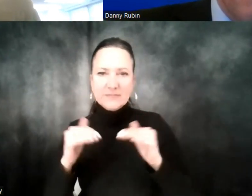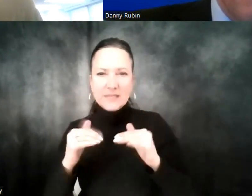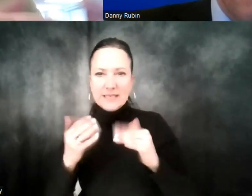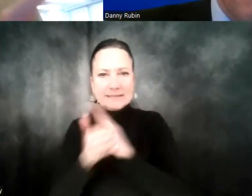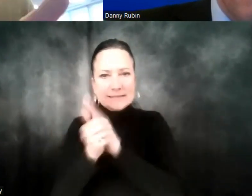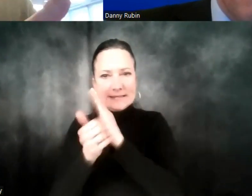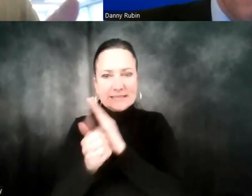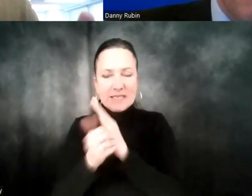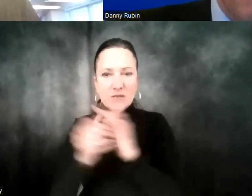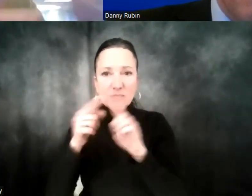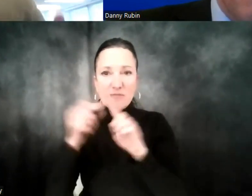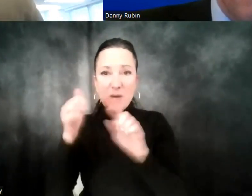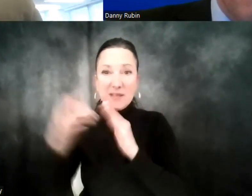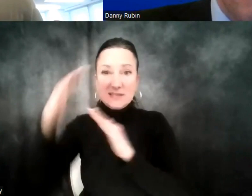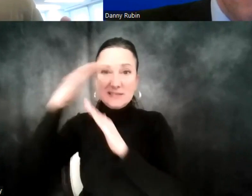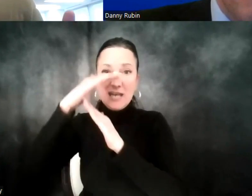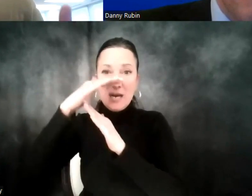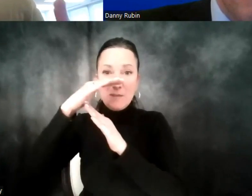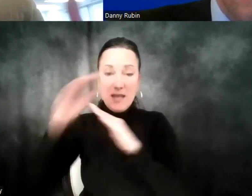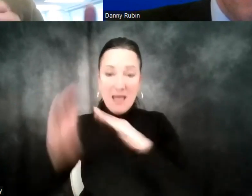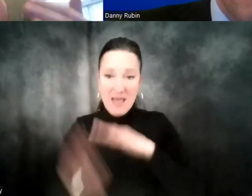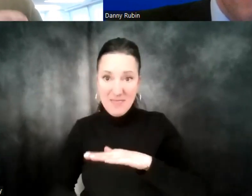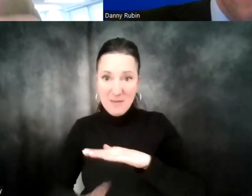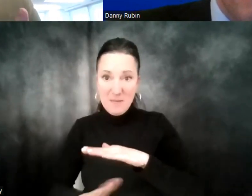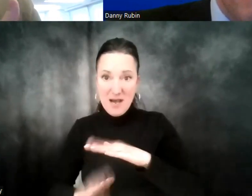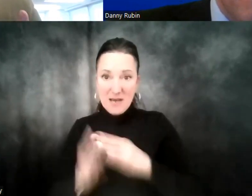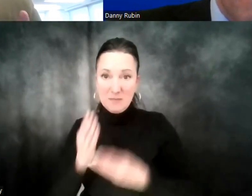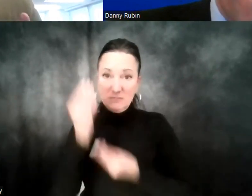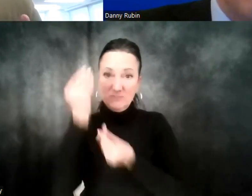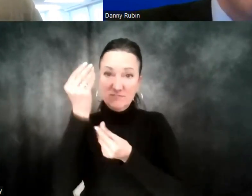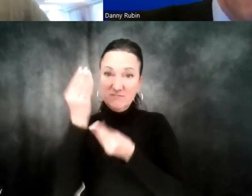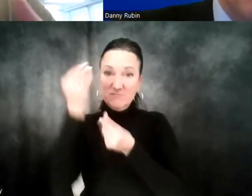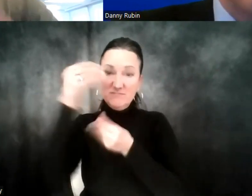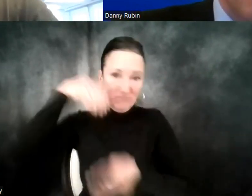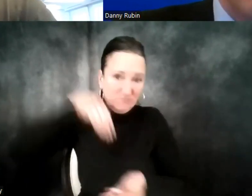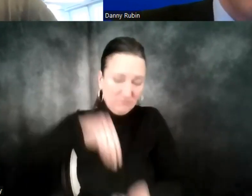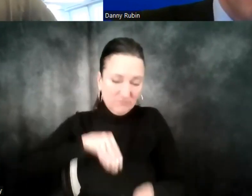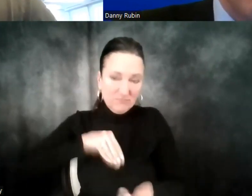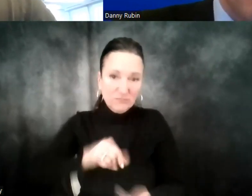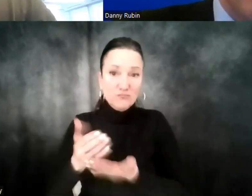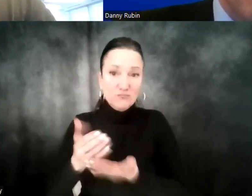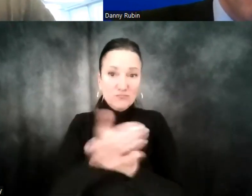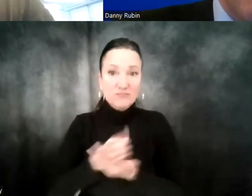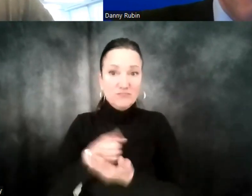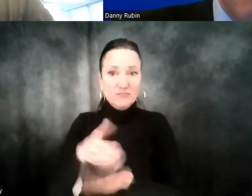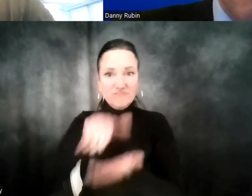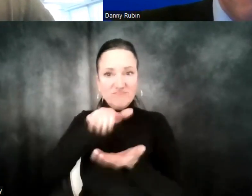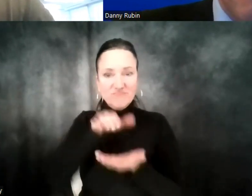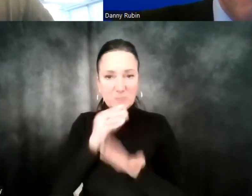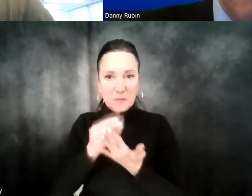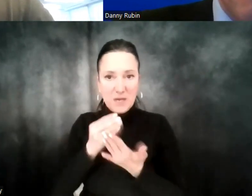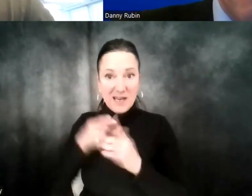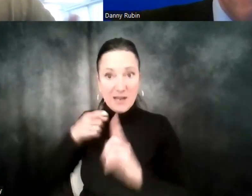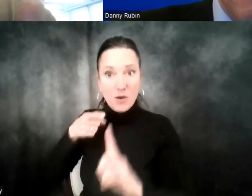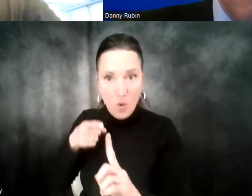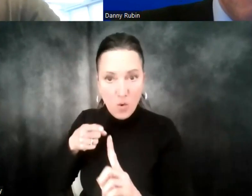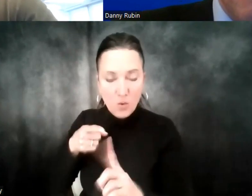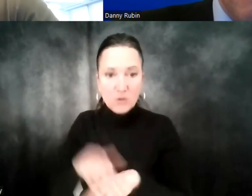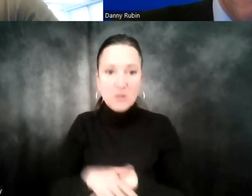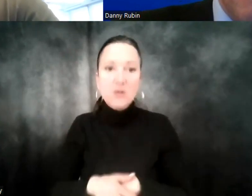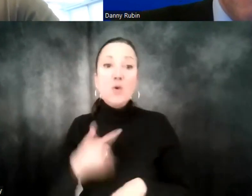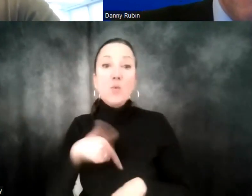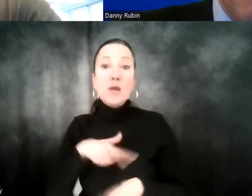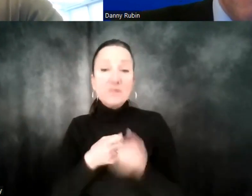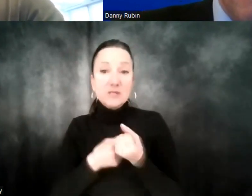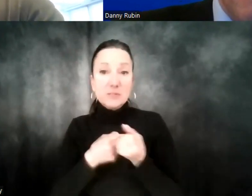to feed their lower funnel, like campaigns where they get most of their sales. So how that all works in our current ad products is we have sponsored